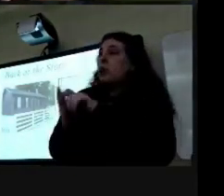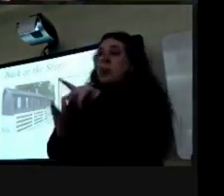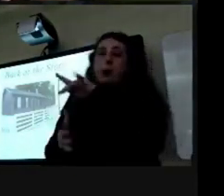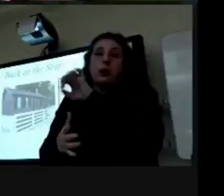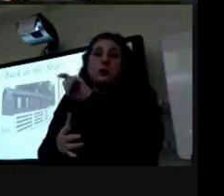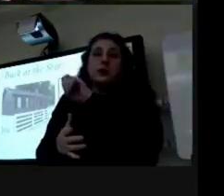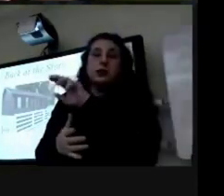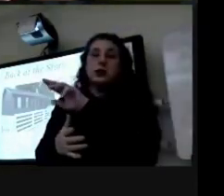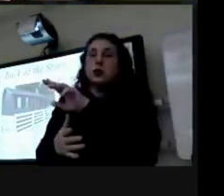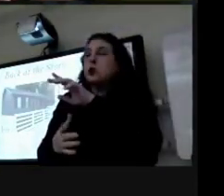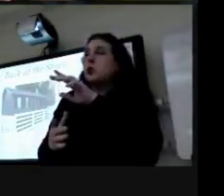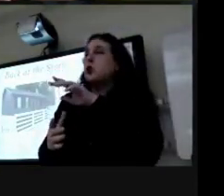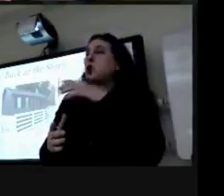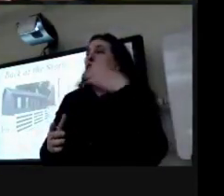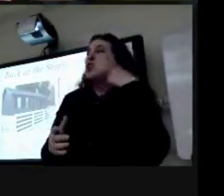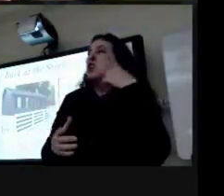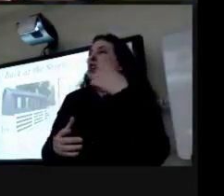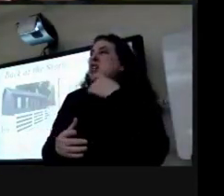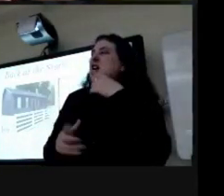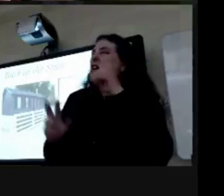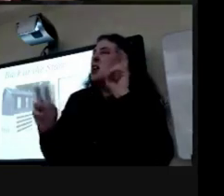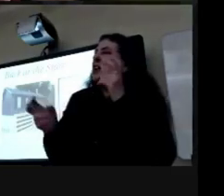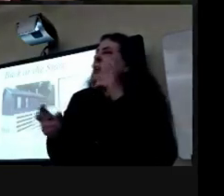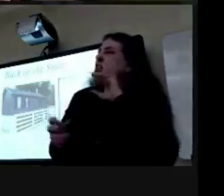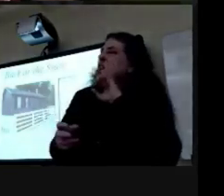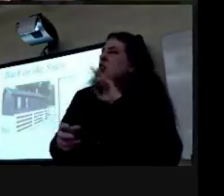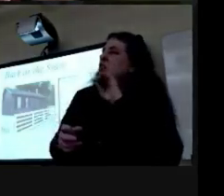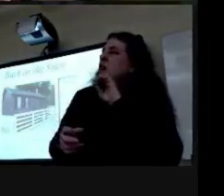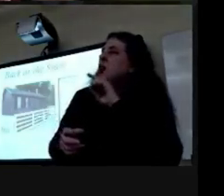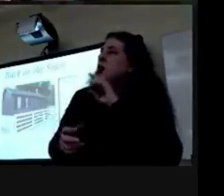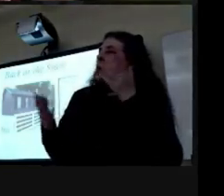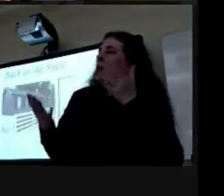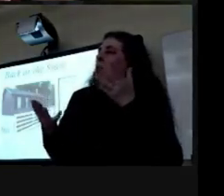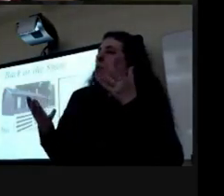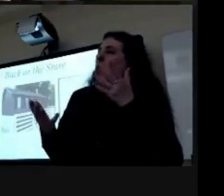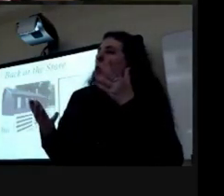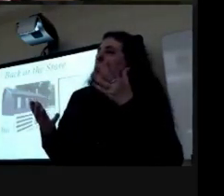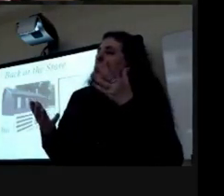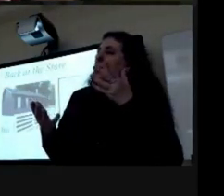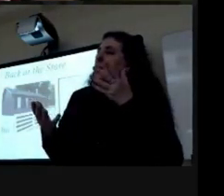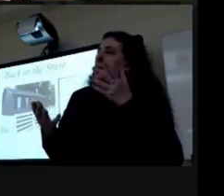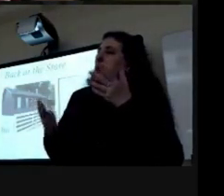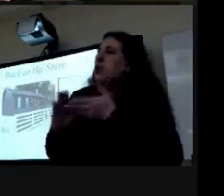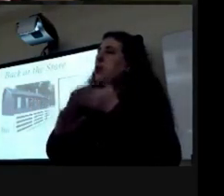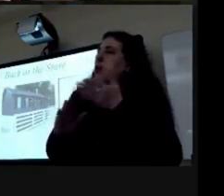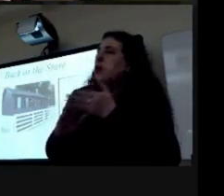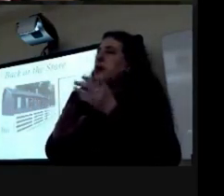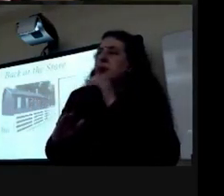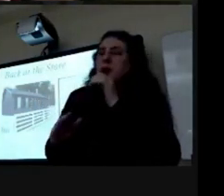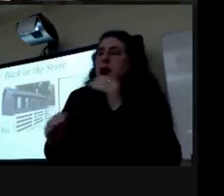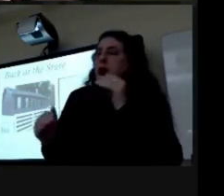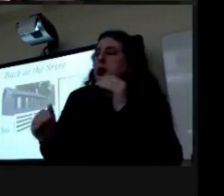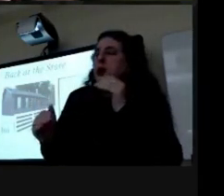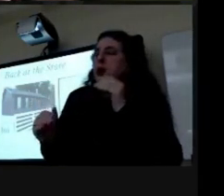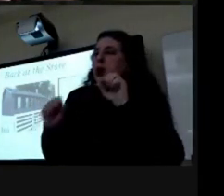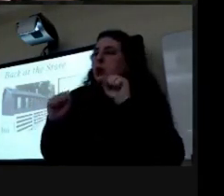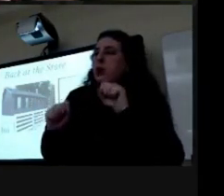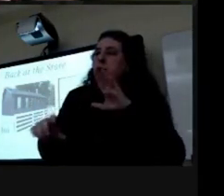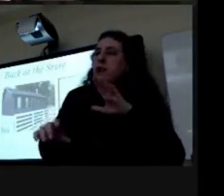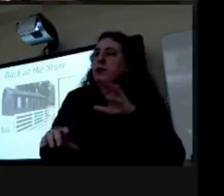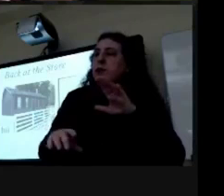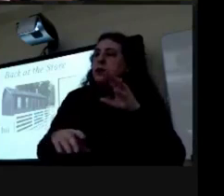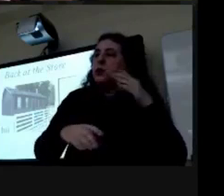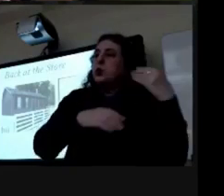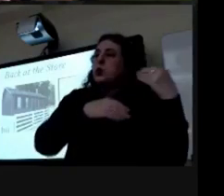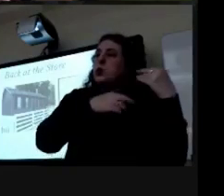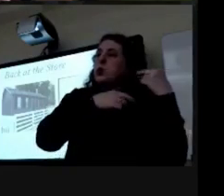and i have a quote here he said quote jr diller the present incumbent i cannot say has failed in the proper discharge of any of the duties